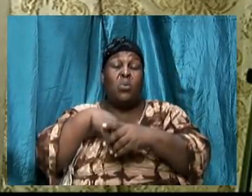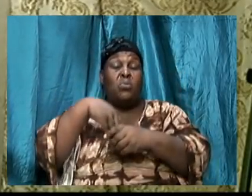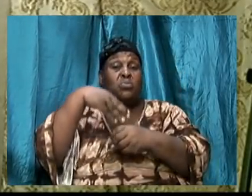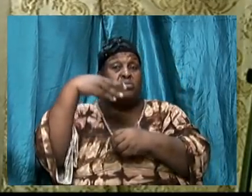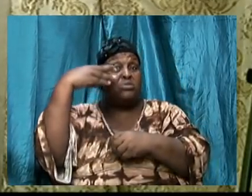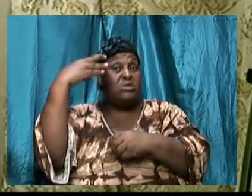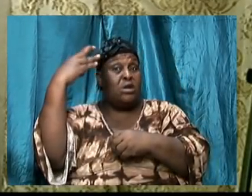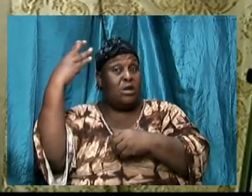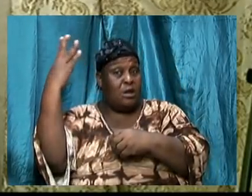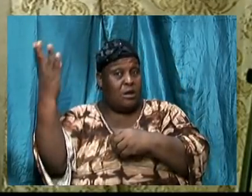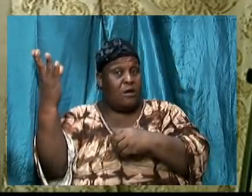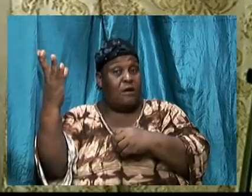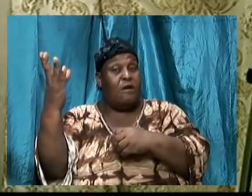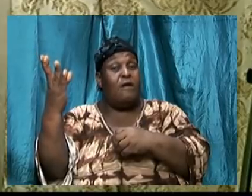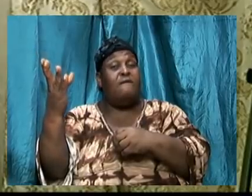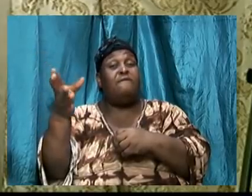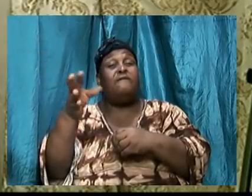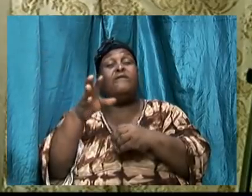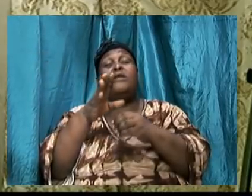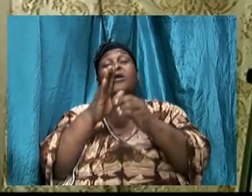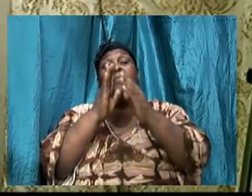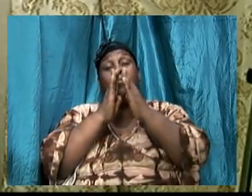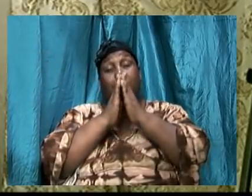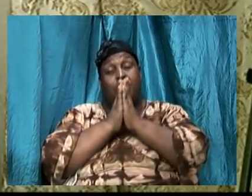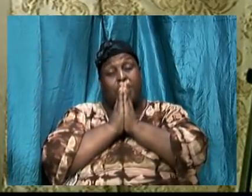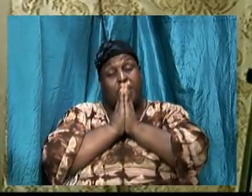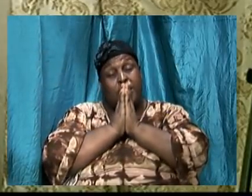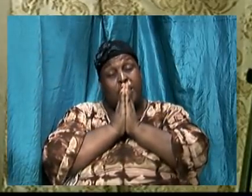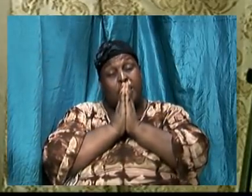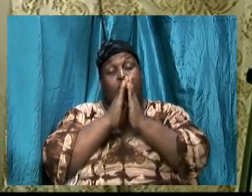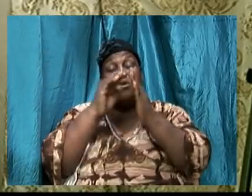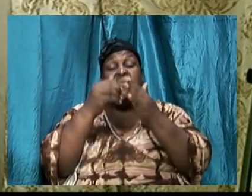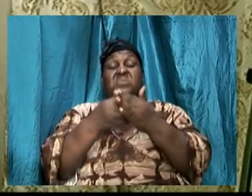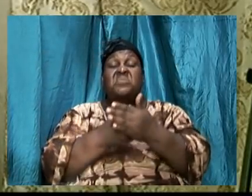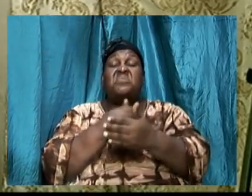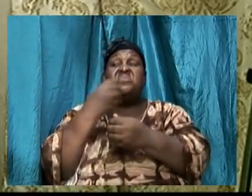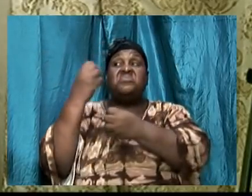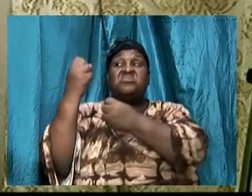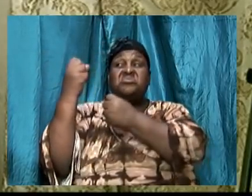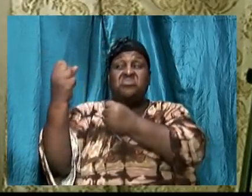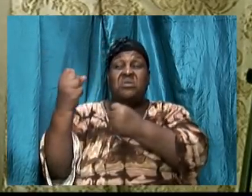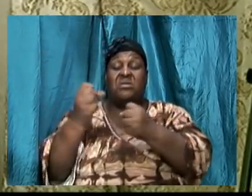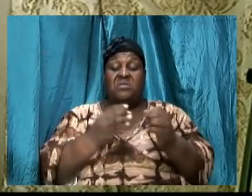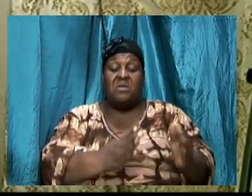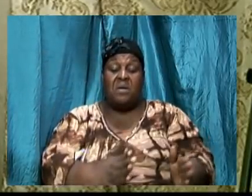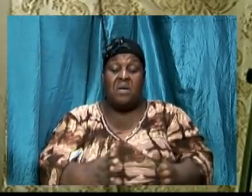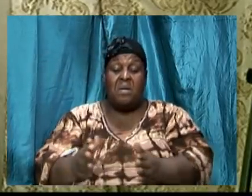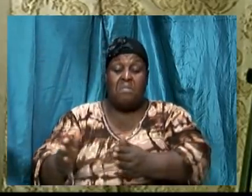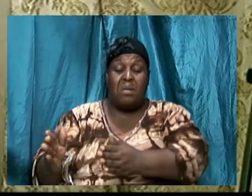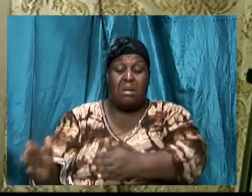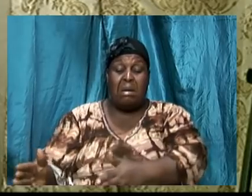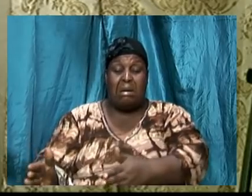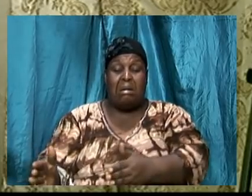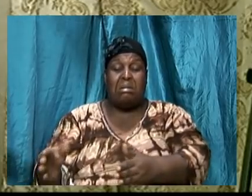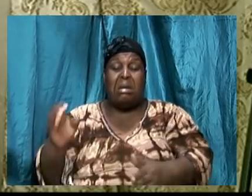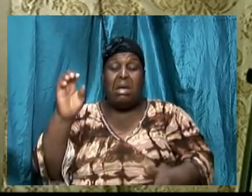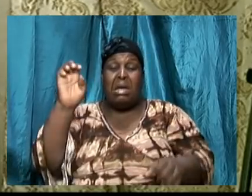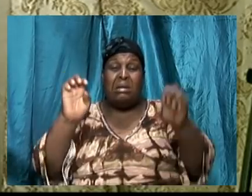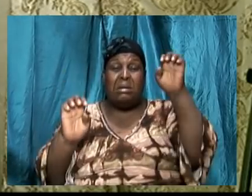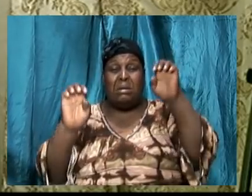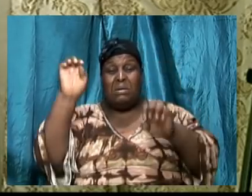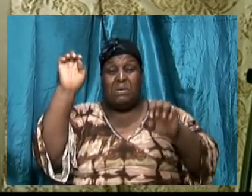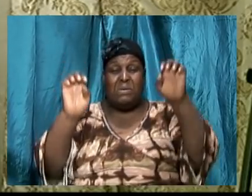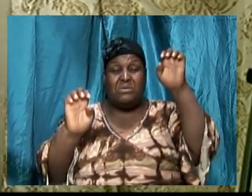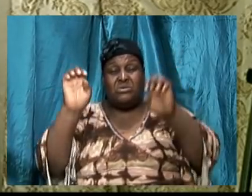strength and energy and plan and a new vision to move